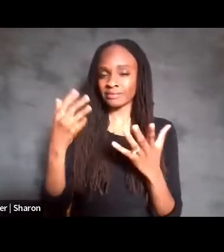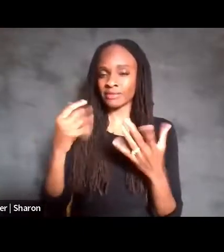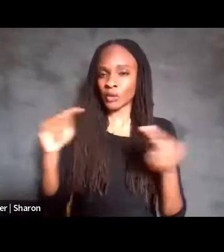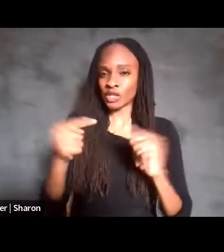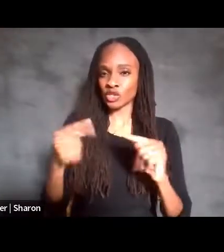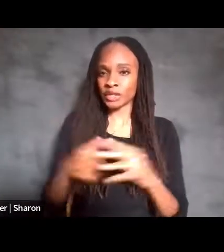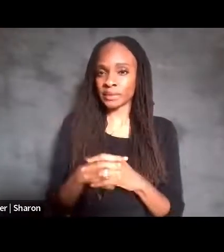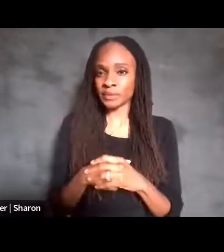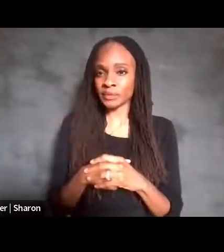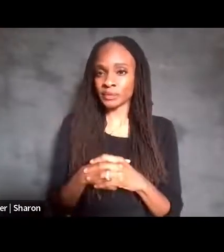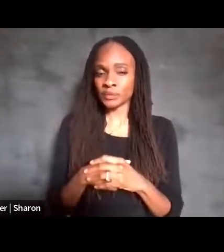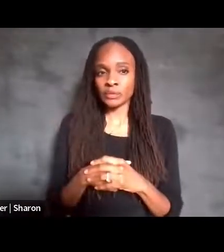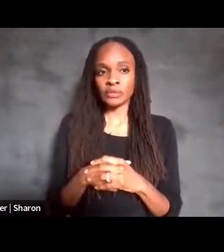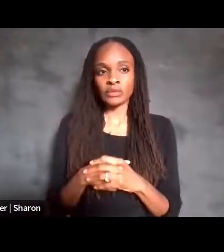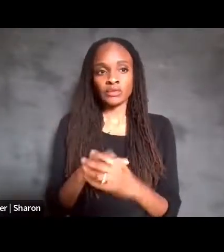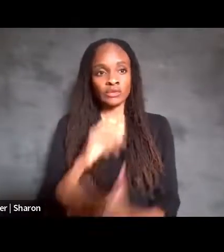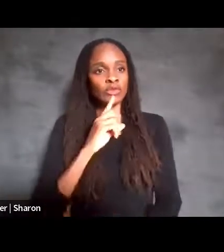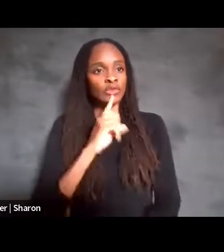Sure.